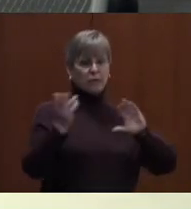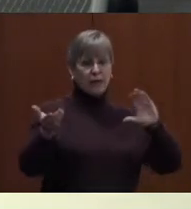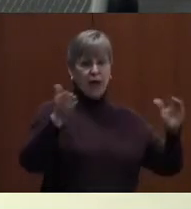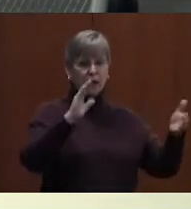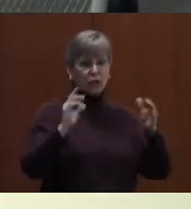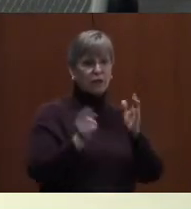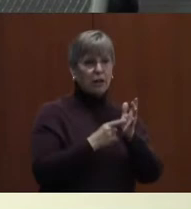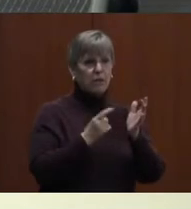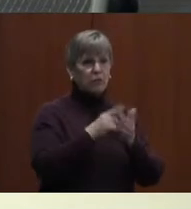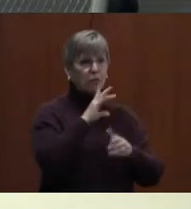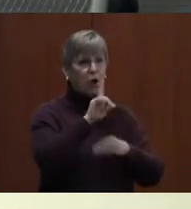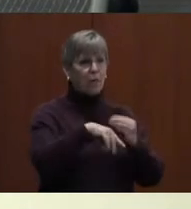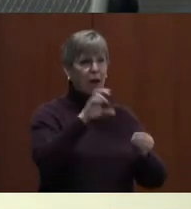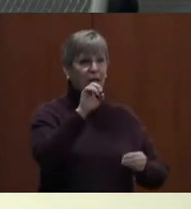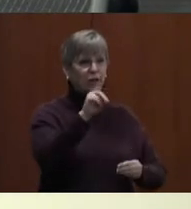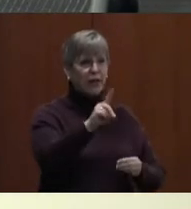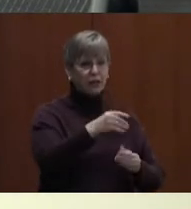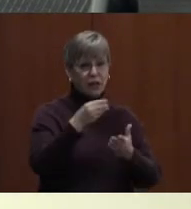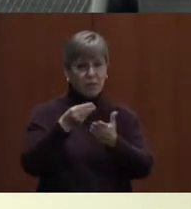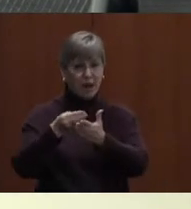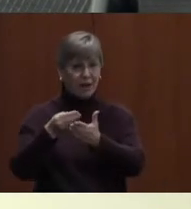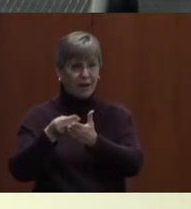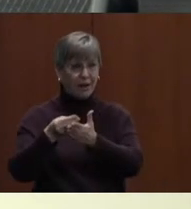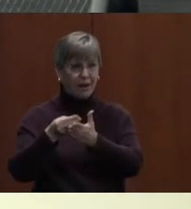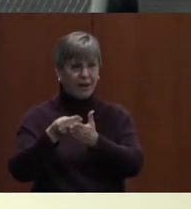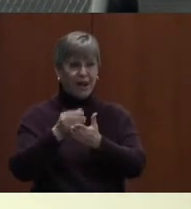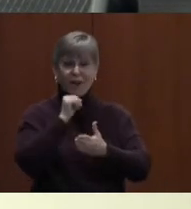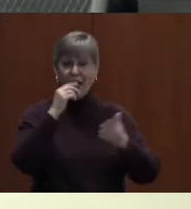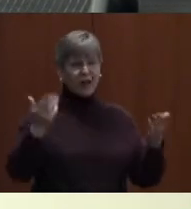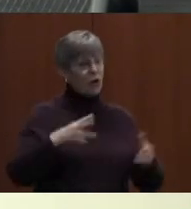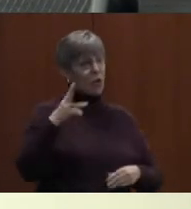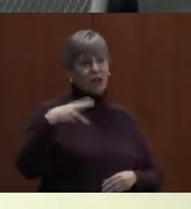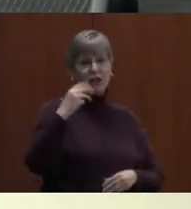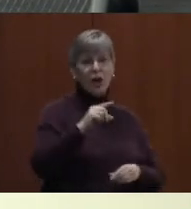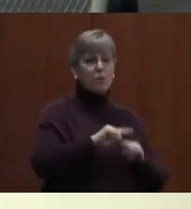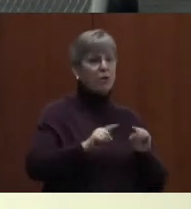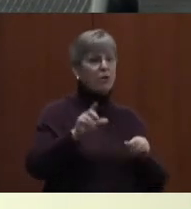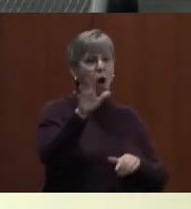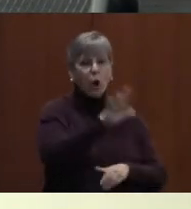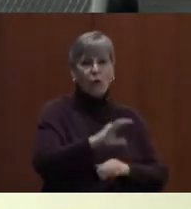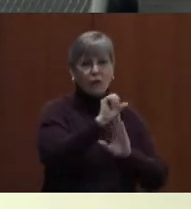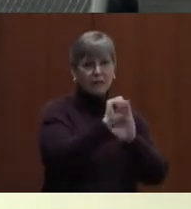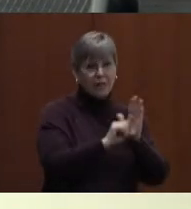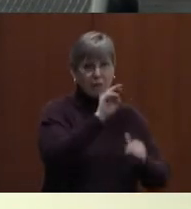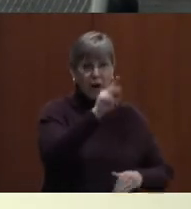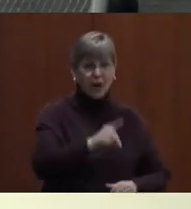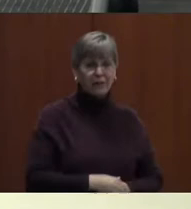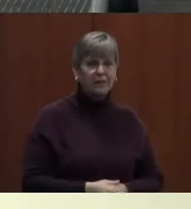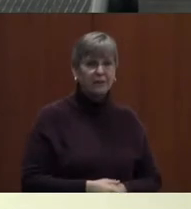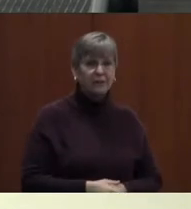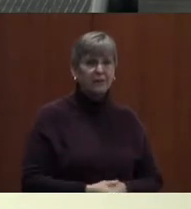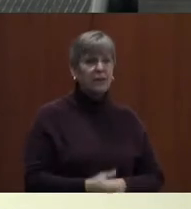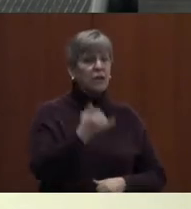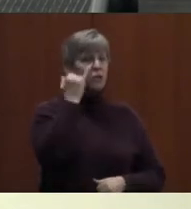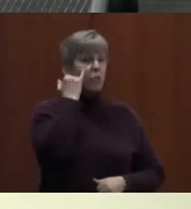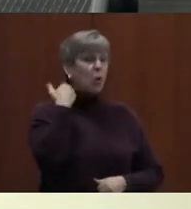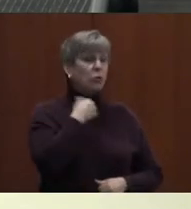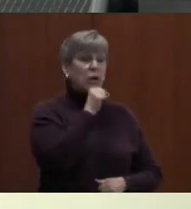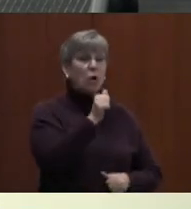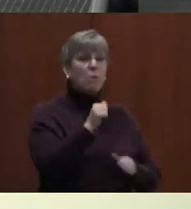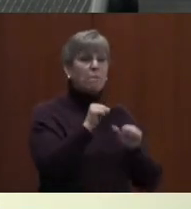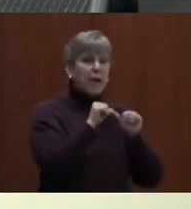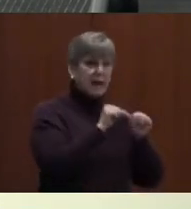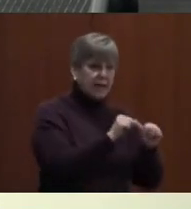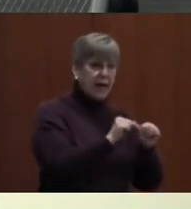sometimes talking about education and funding, not just here in Washington County, but throughout the state, that if we don't maintain our